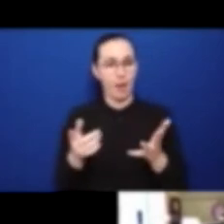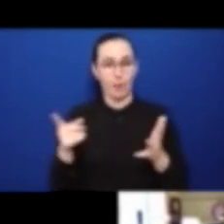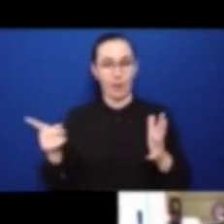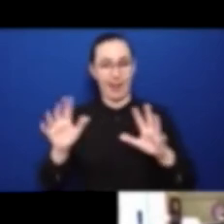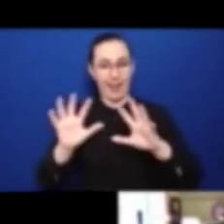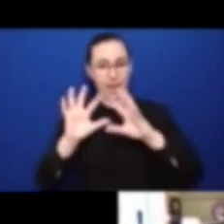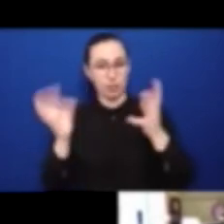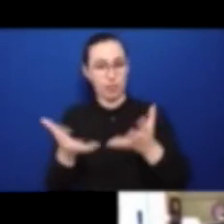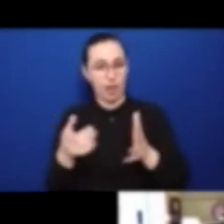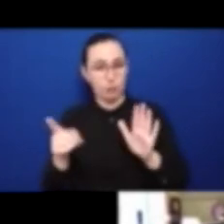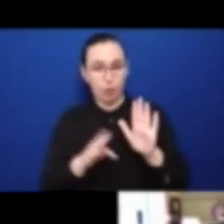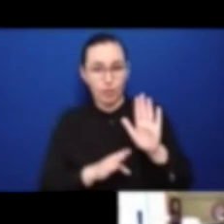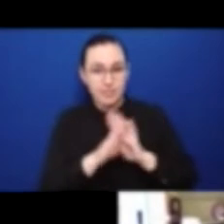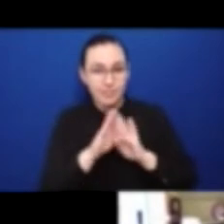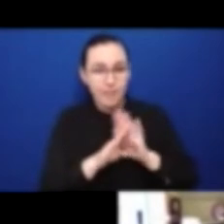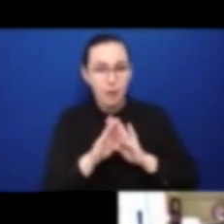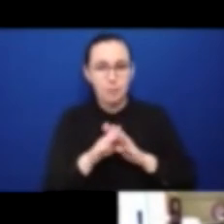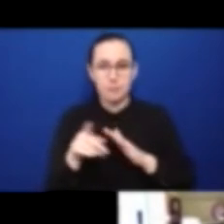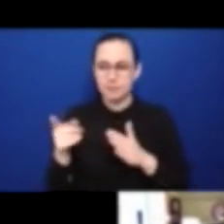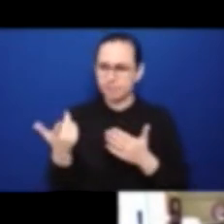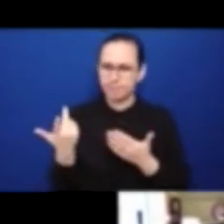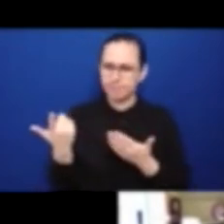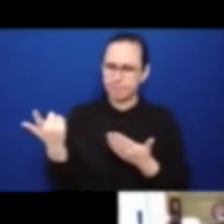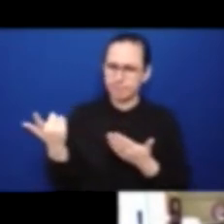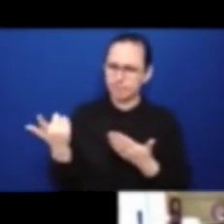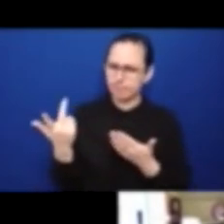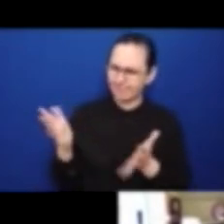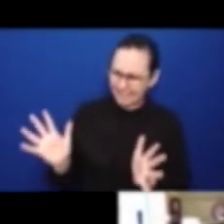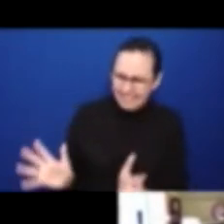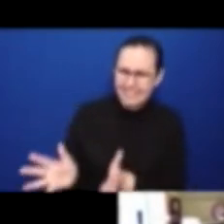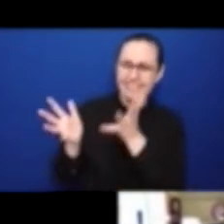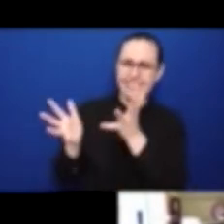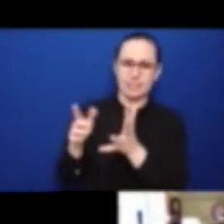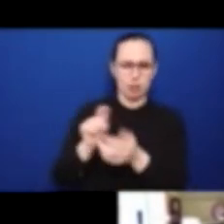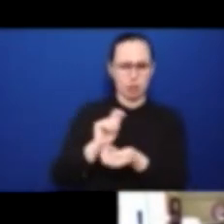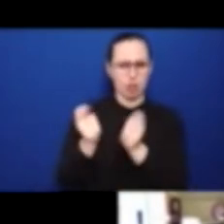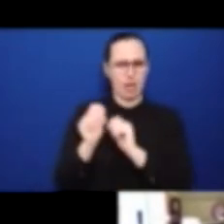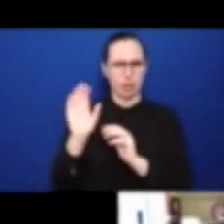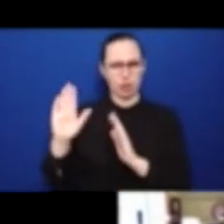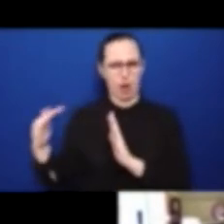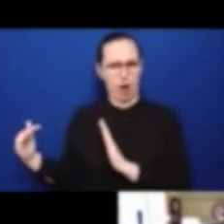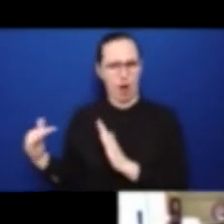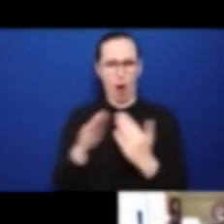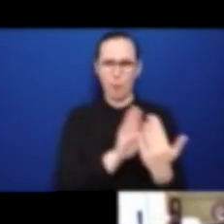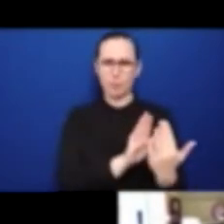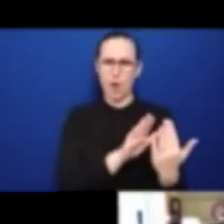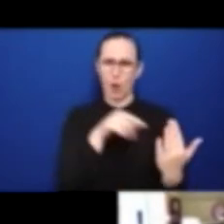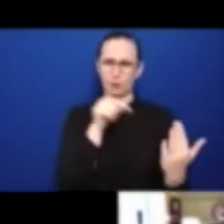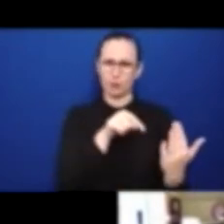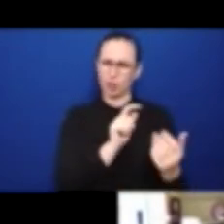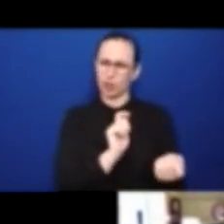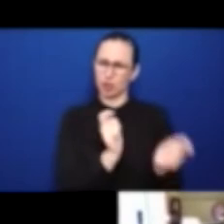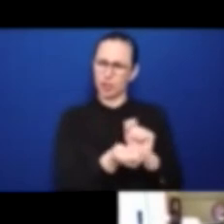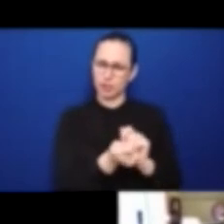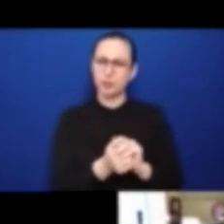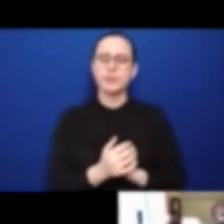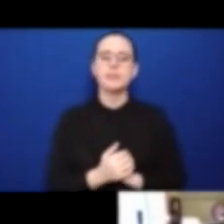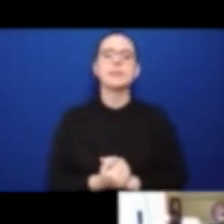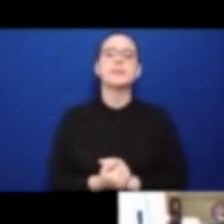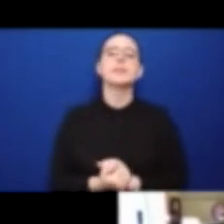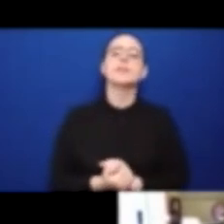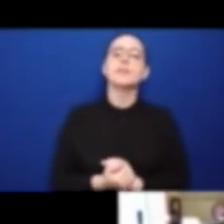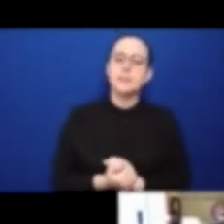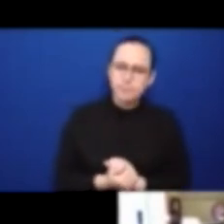So we, I think we knew at the time that we were wanting to integrate disability and a